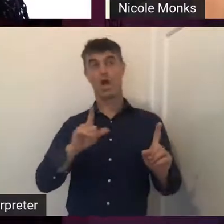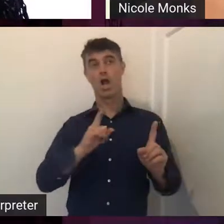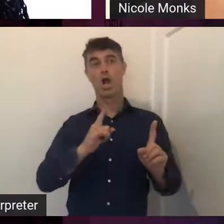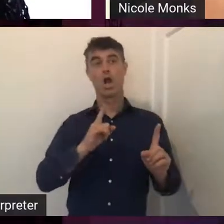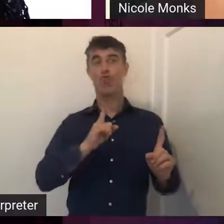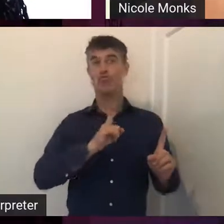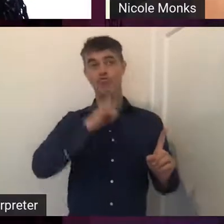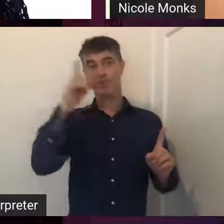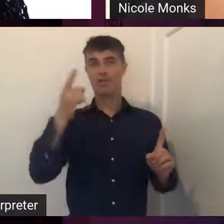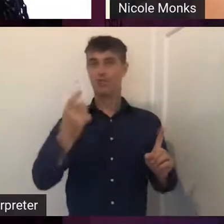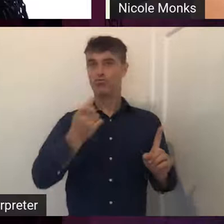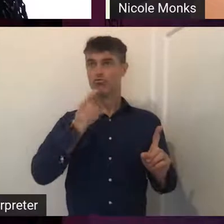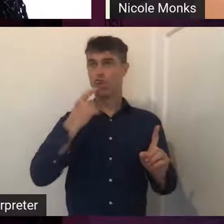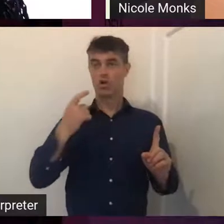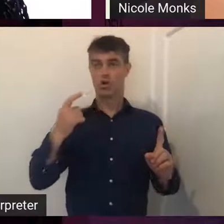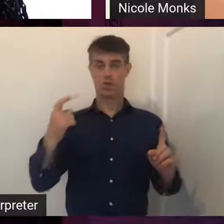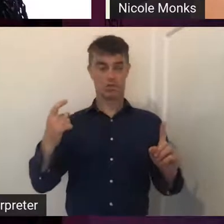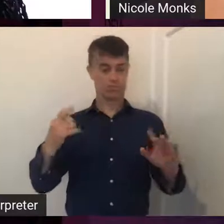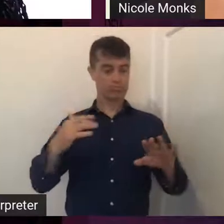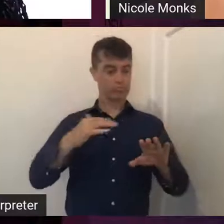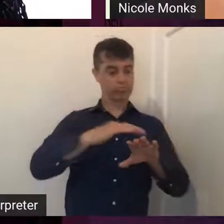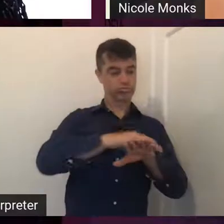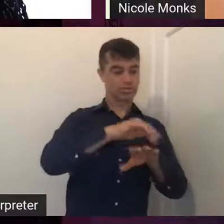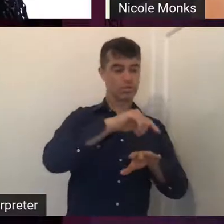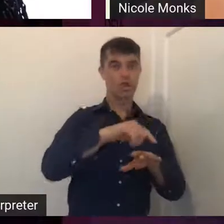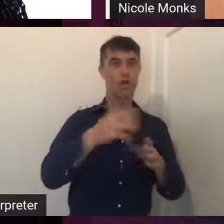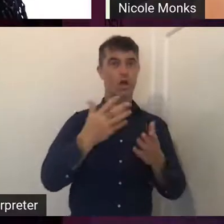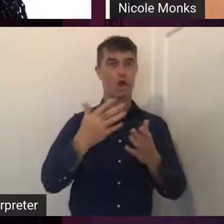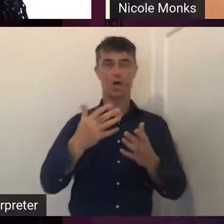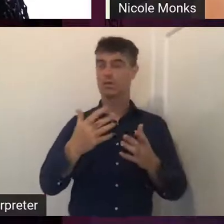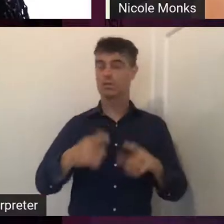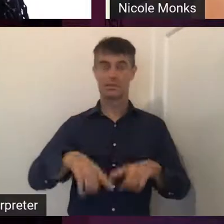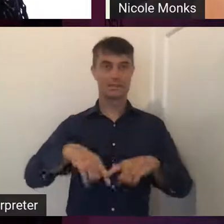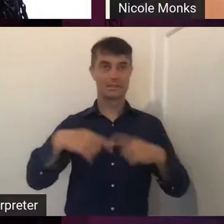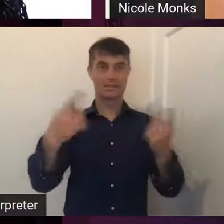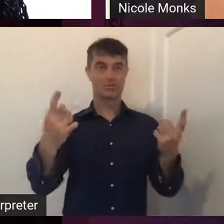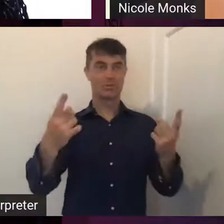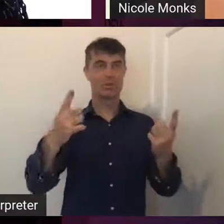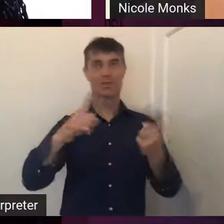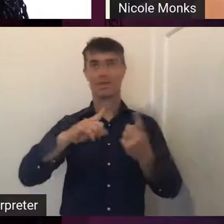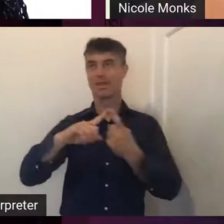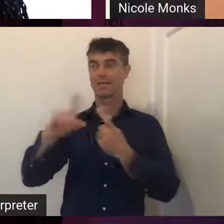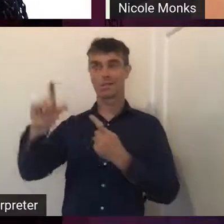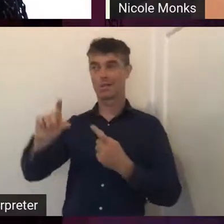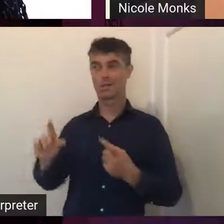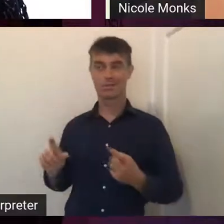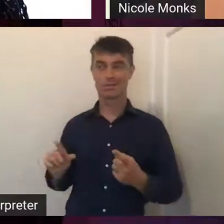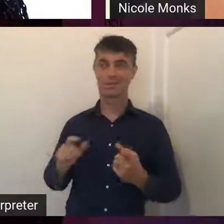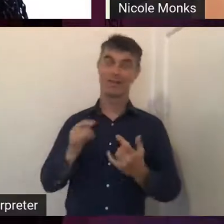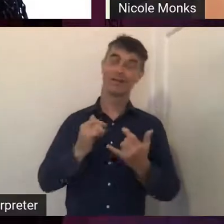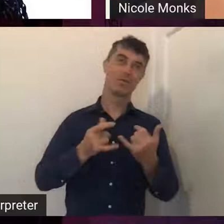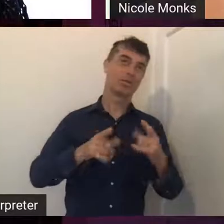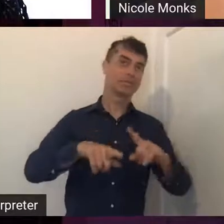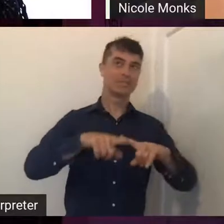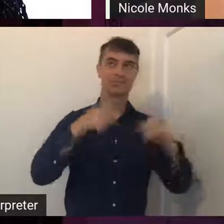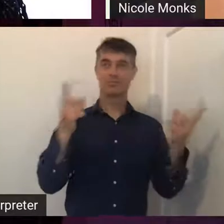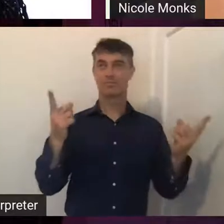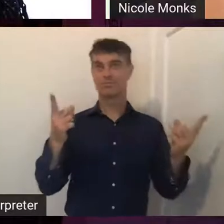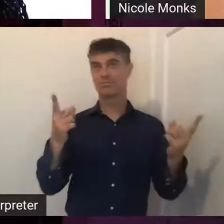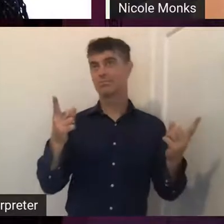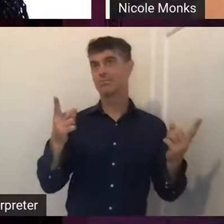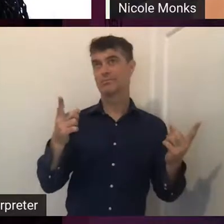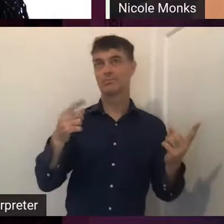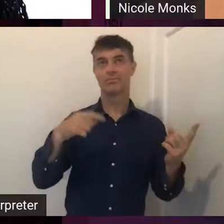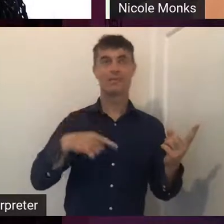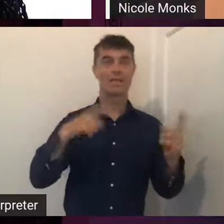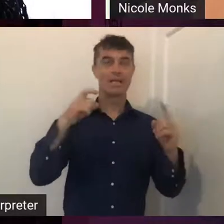that just hits the ocean, you know. So it's very different to the east coast and very different to, you know, down